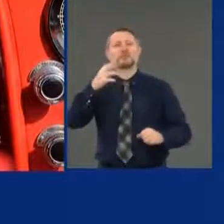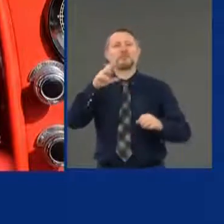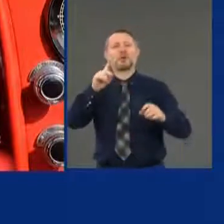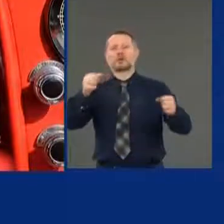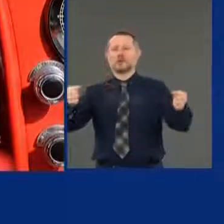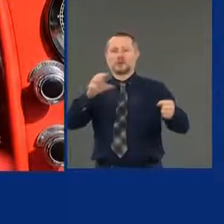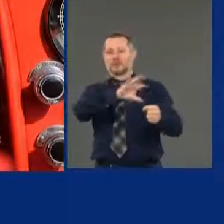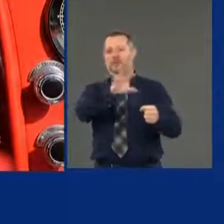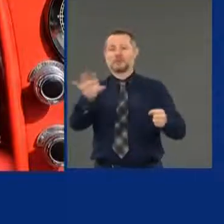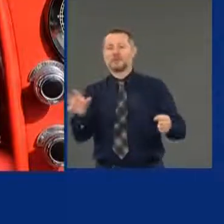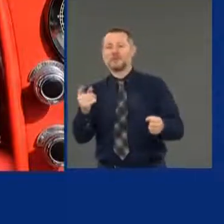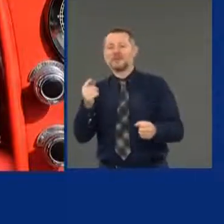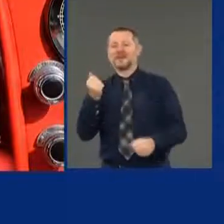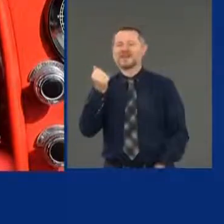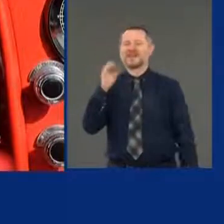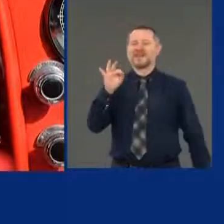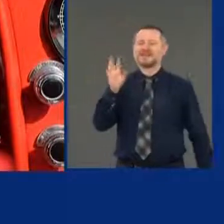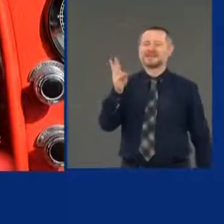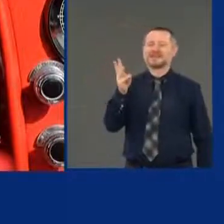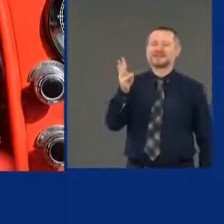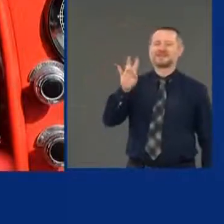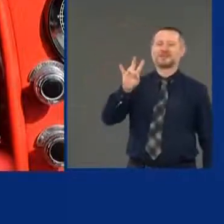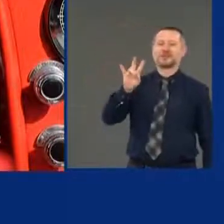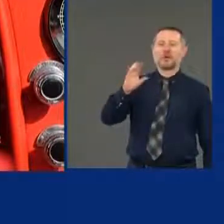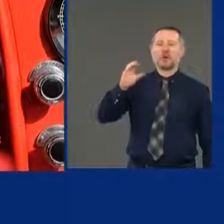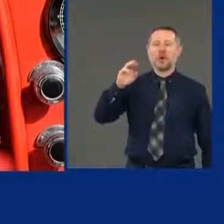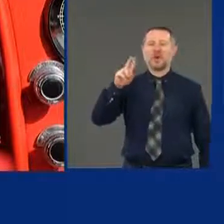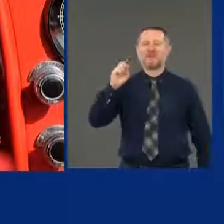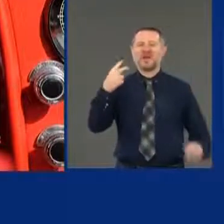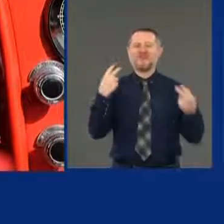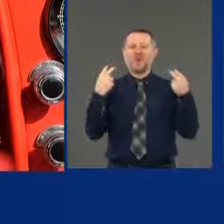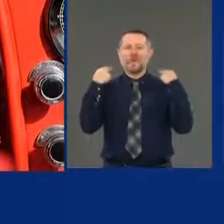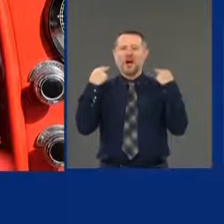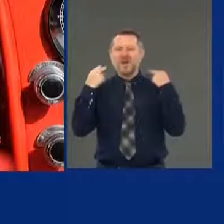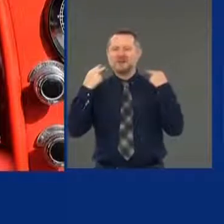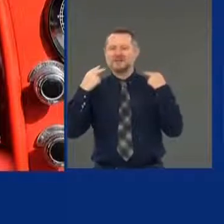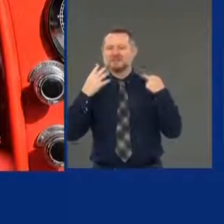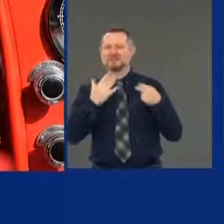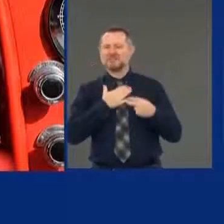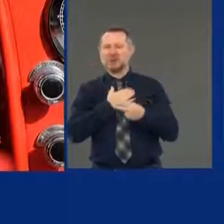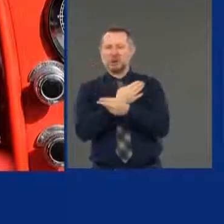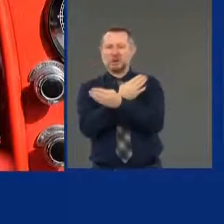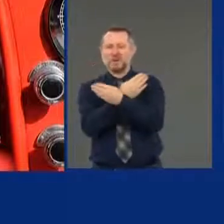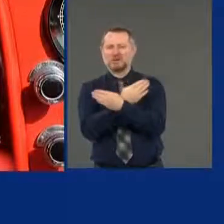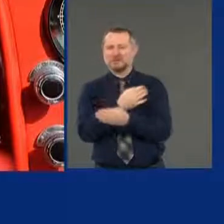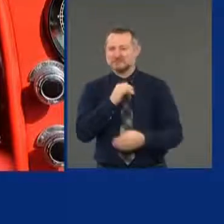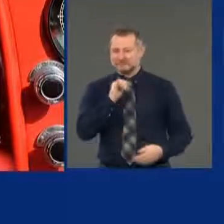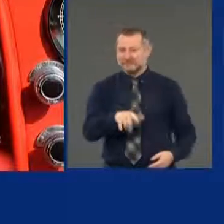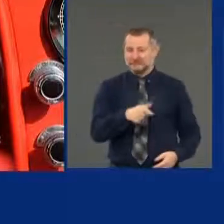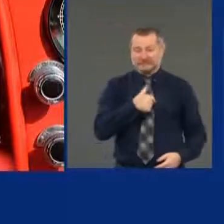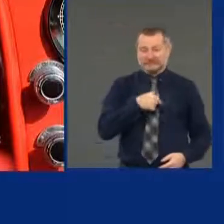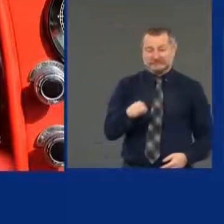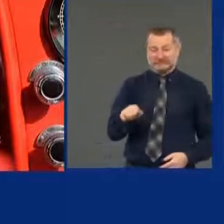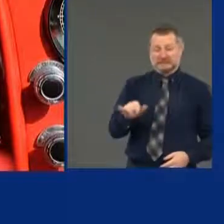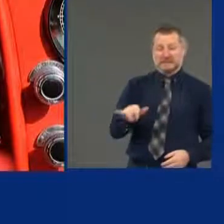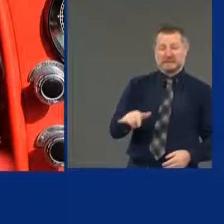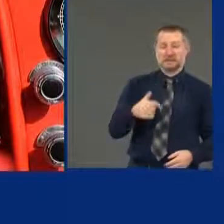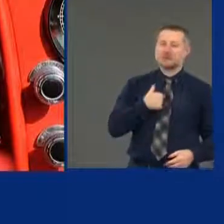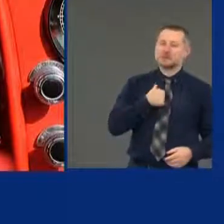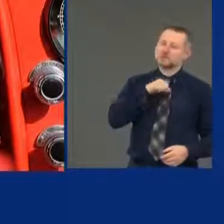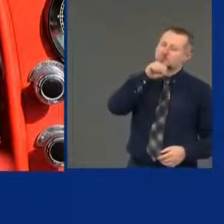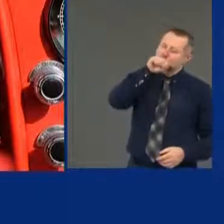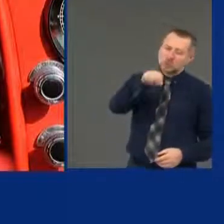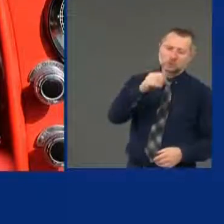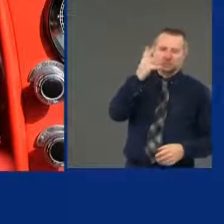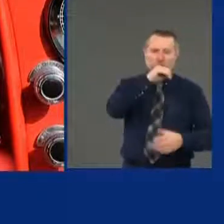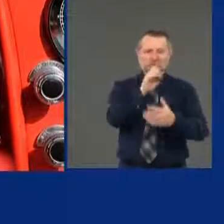a 1967 Corvette. That happens to be my opinion. But I said, now that's a really attractive dashboard. You know, you